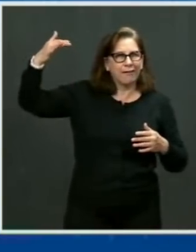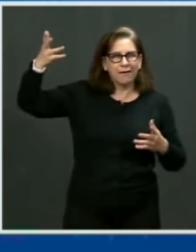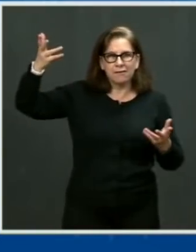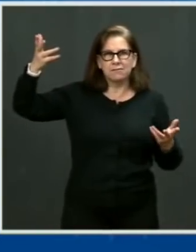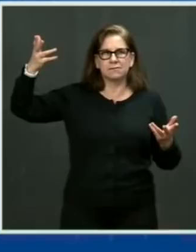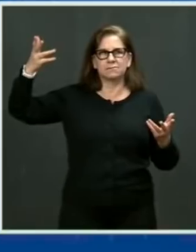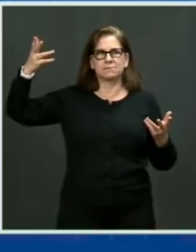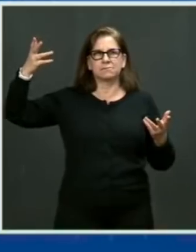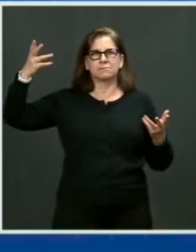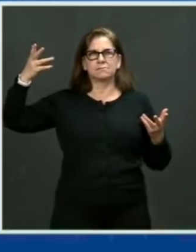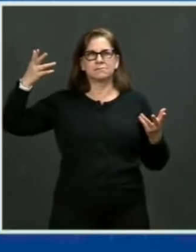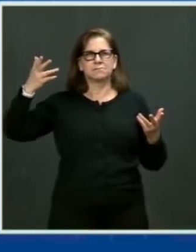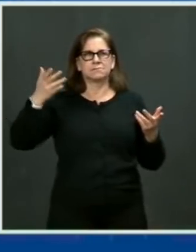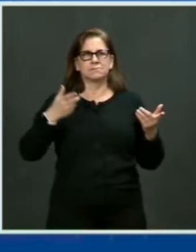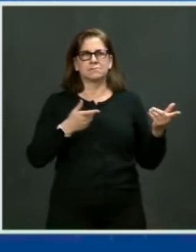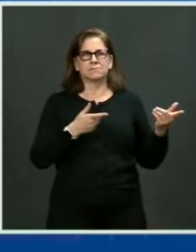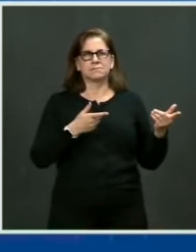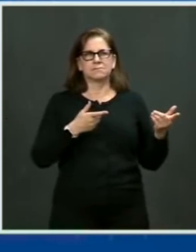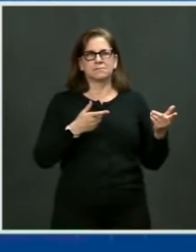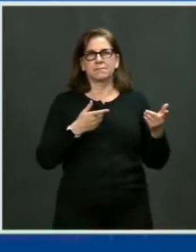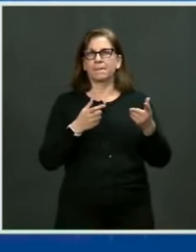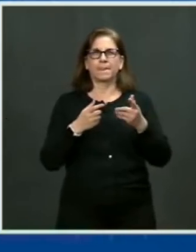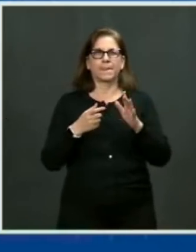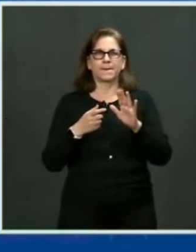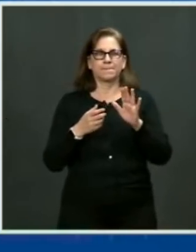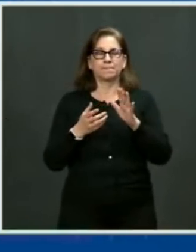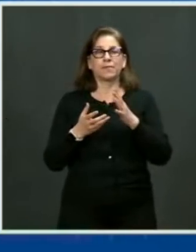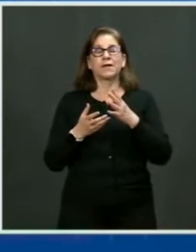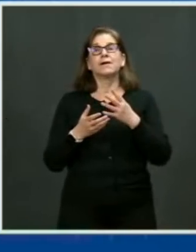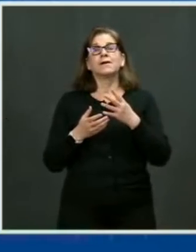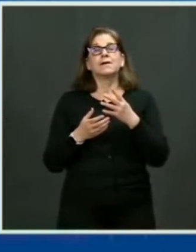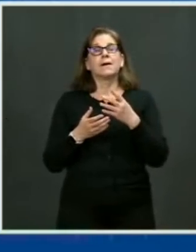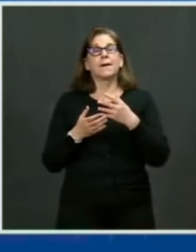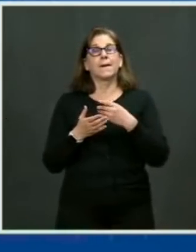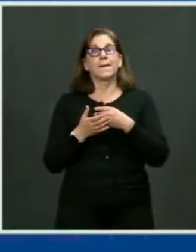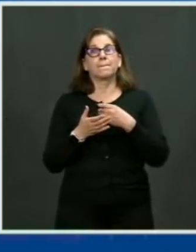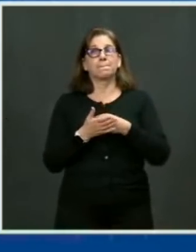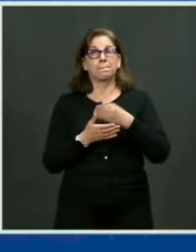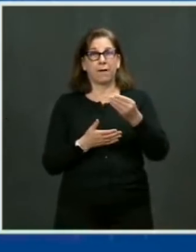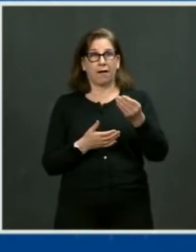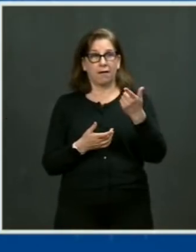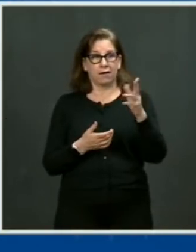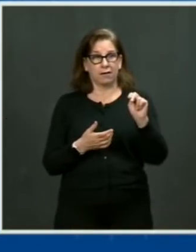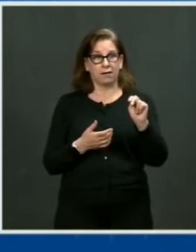They bought the gun and killed a hell of a lot of innocent people who invited him to pray with them.